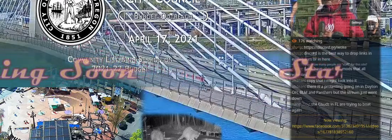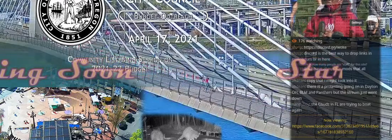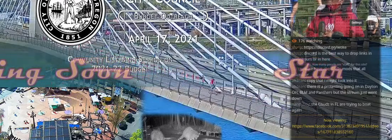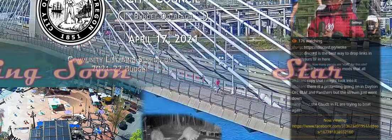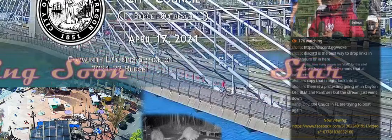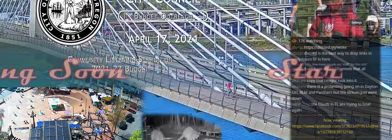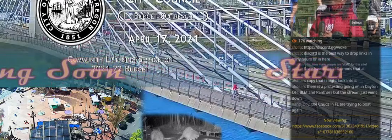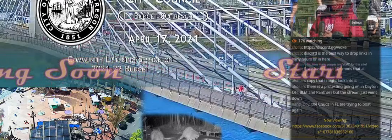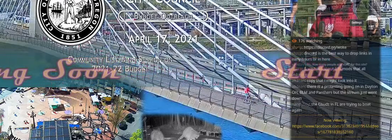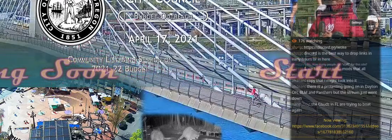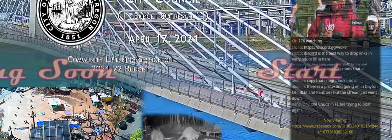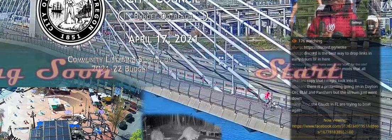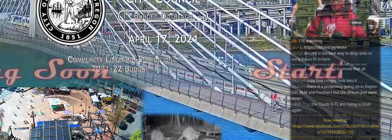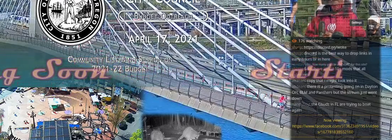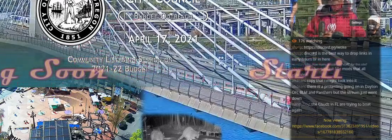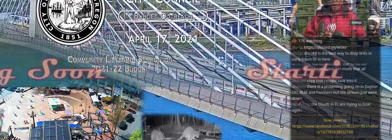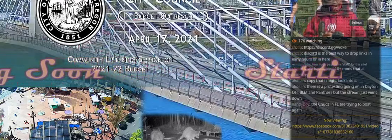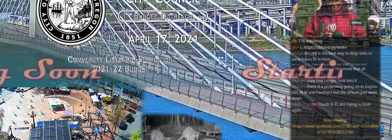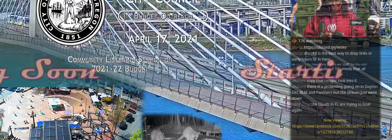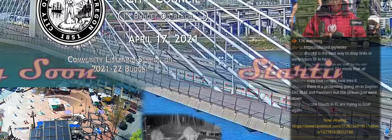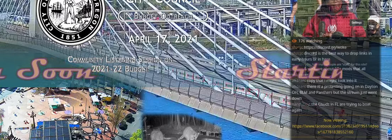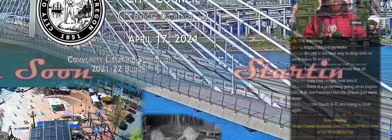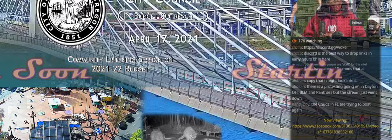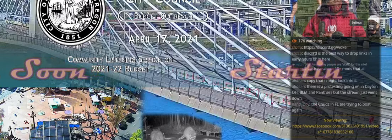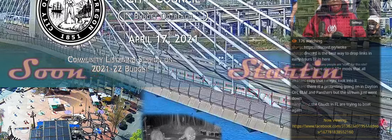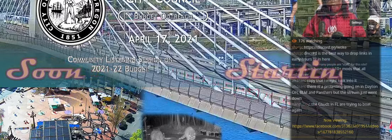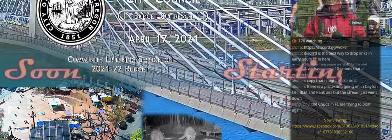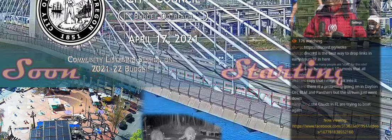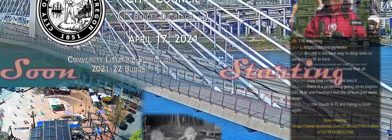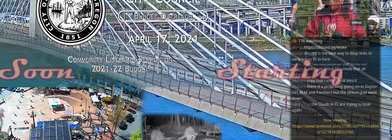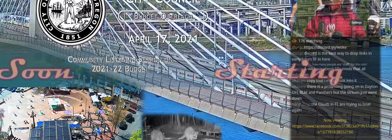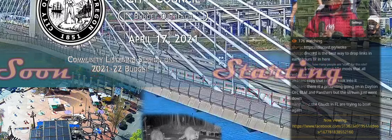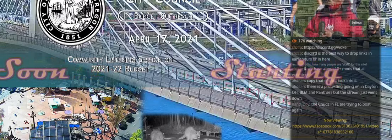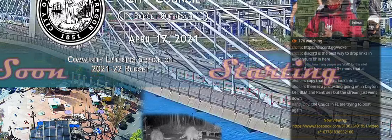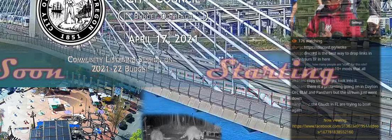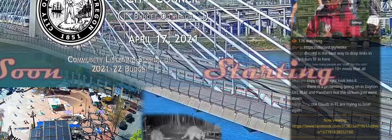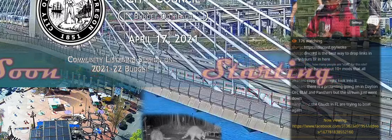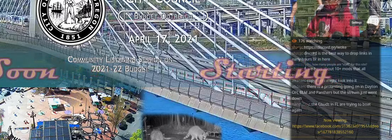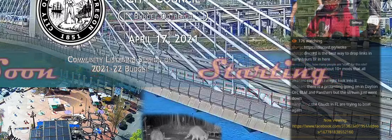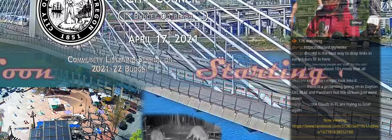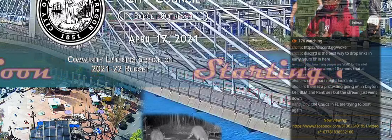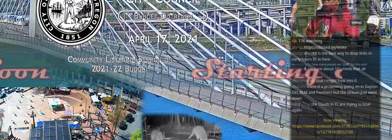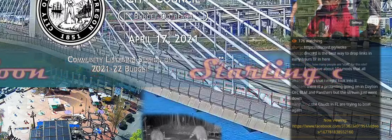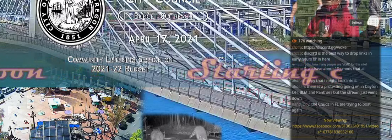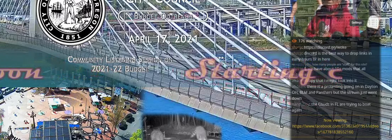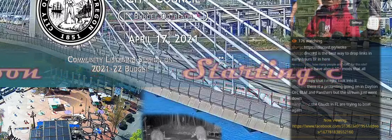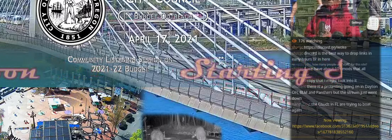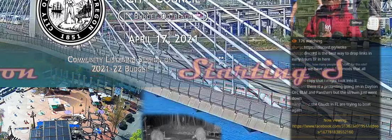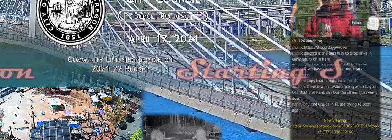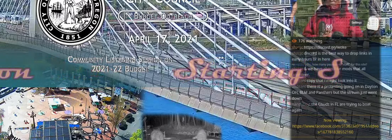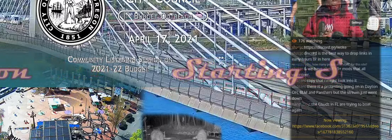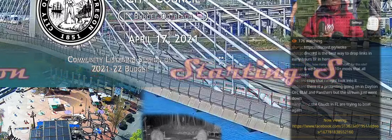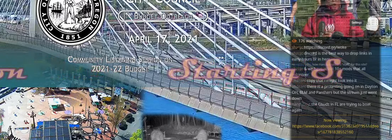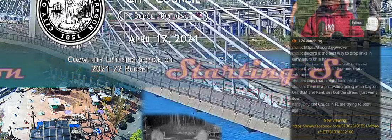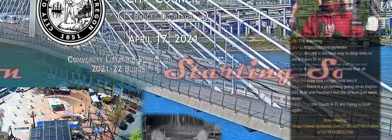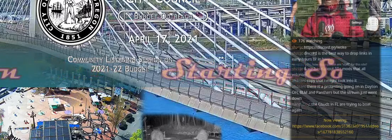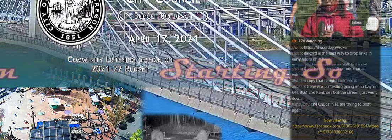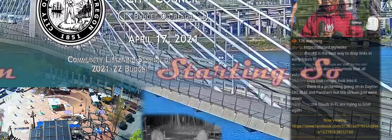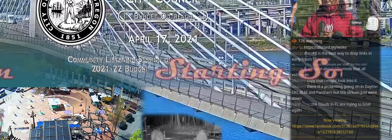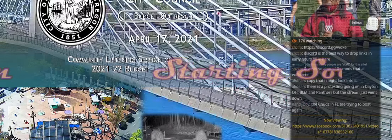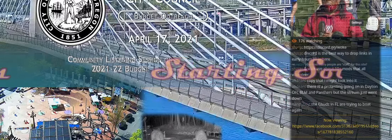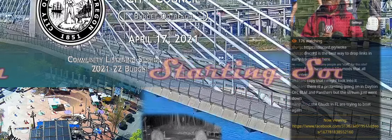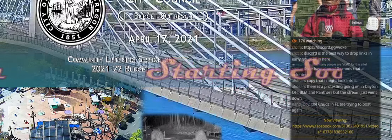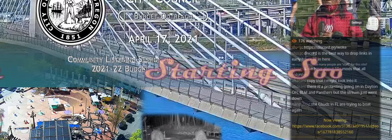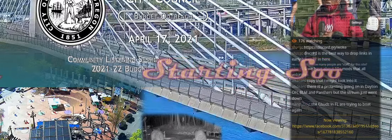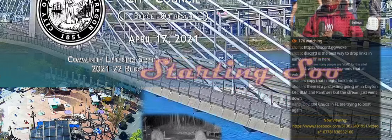today, though, we're going to be taking a look at whether restorative justice might have something to teach us about the debate that we're having across the country about